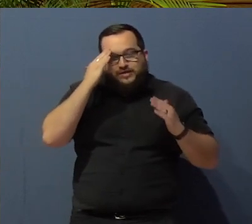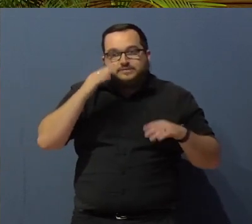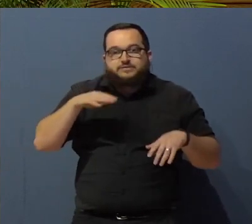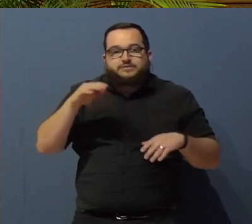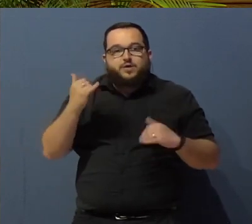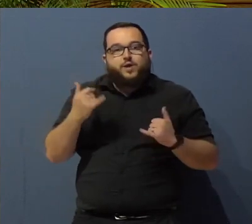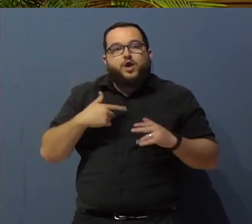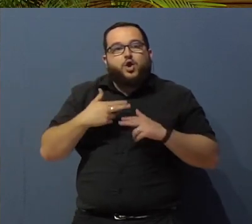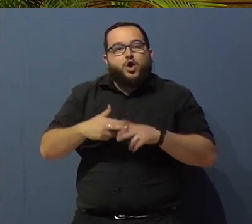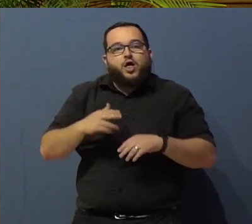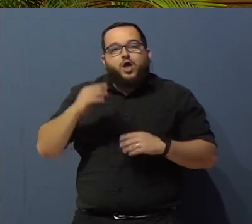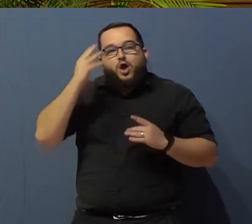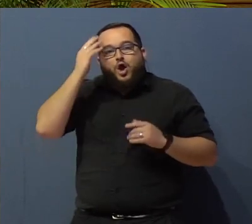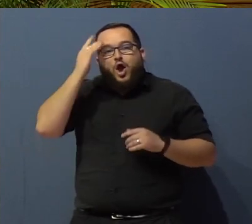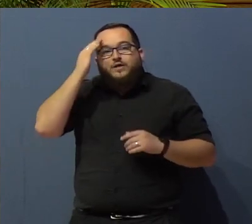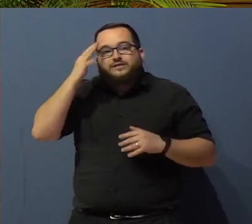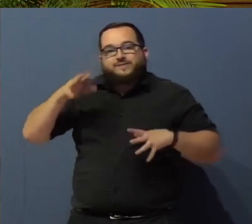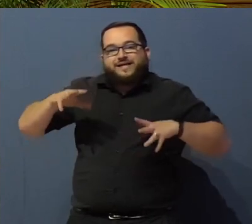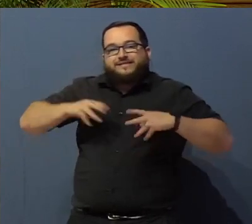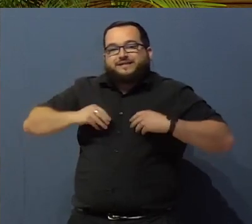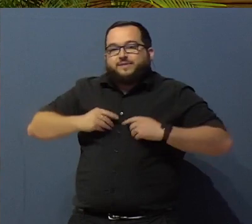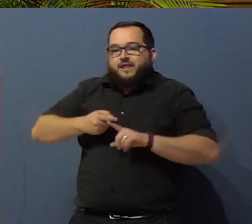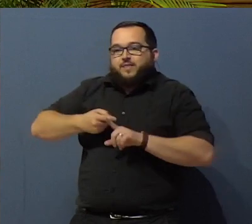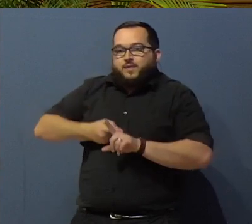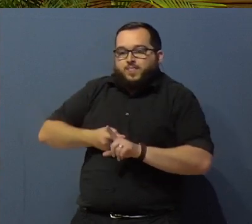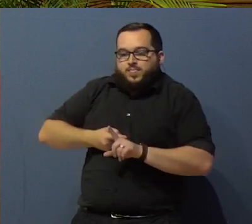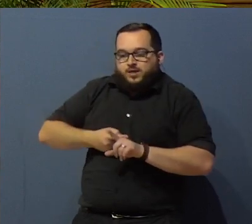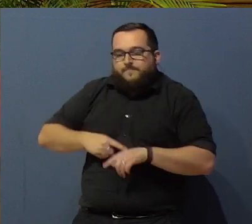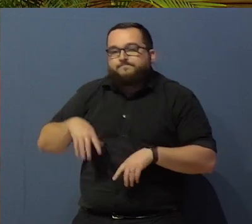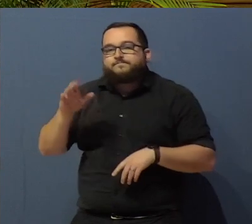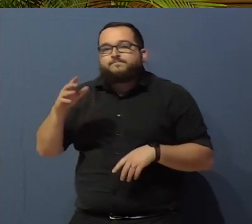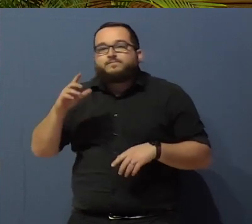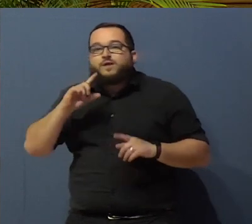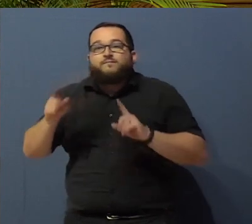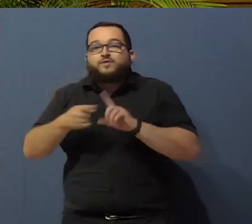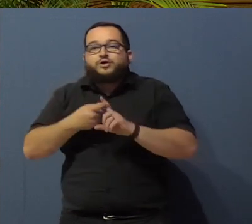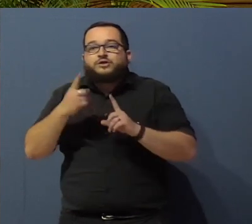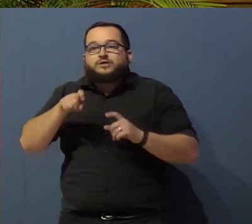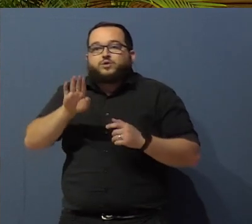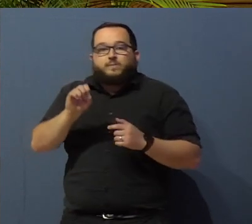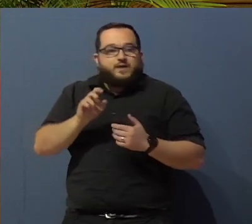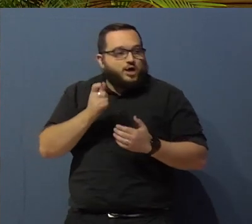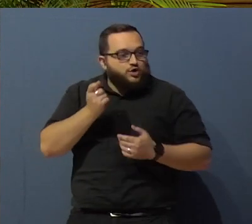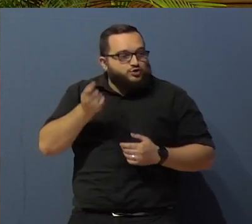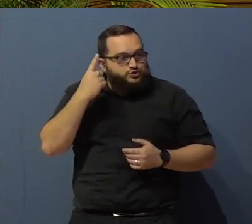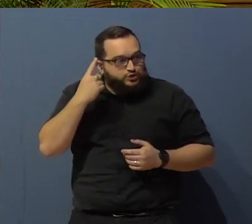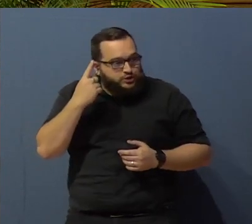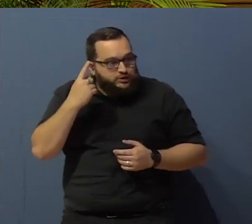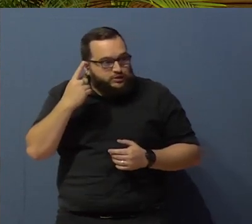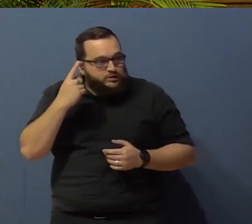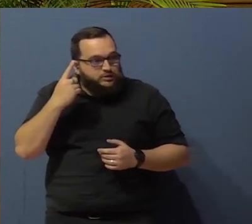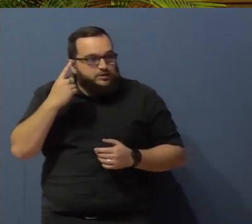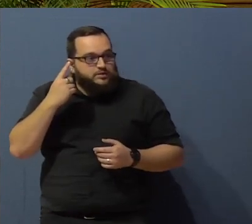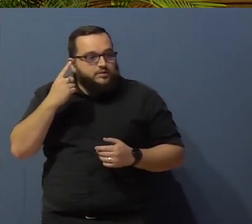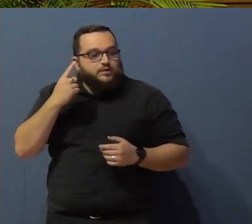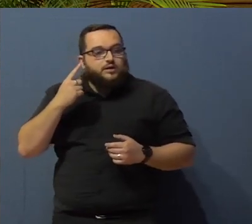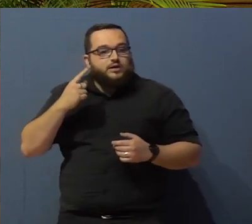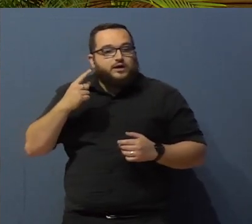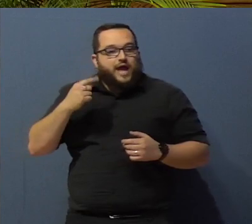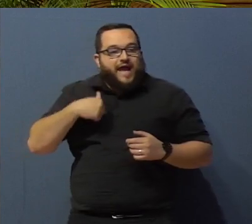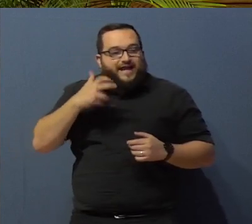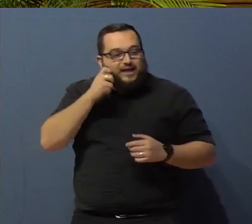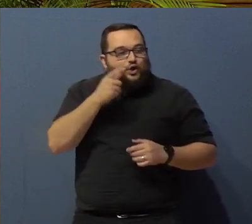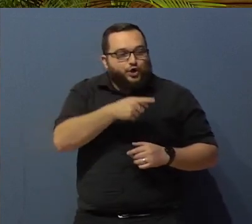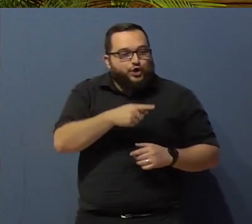Acceptance Month. And he spoke these words to me, seek first to be understood, then to understand. I used to be like Donald Trump.